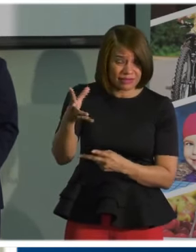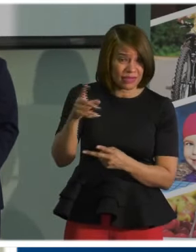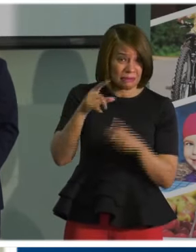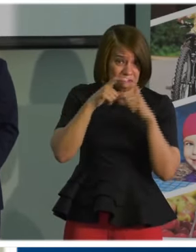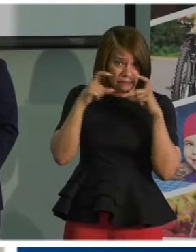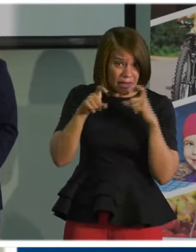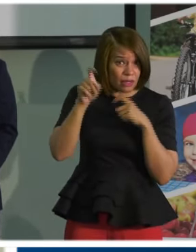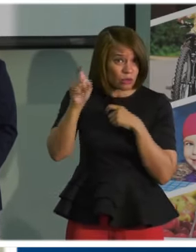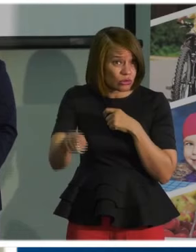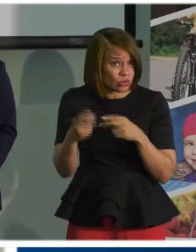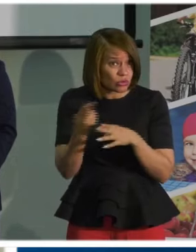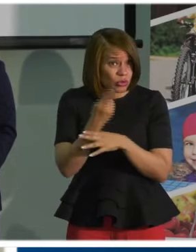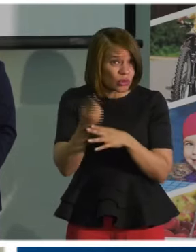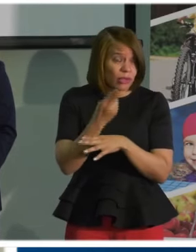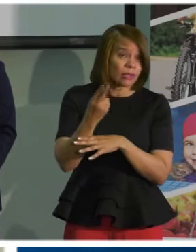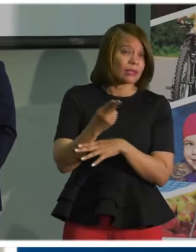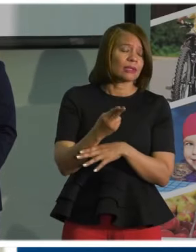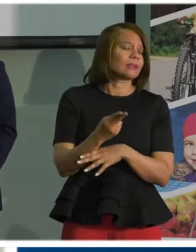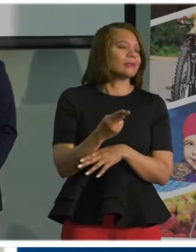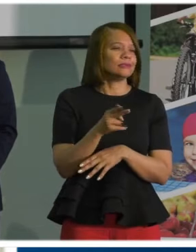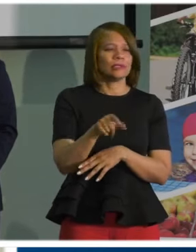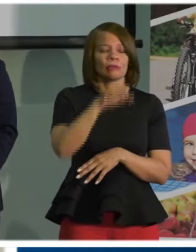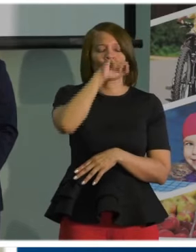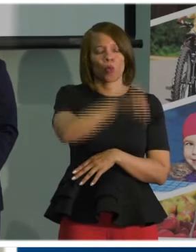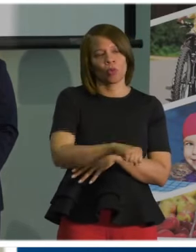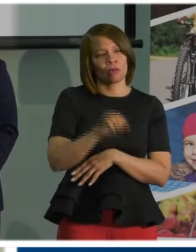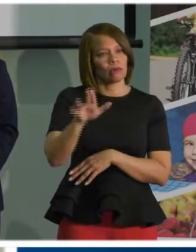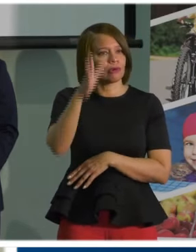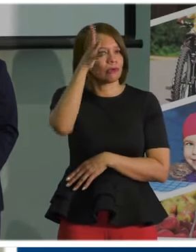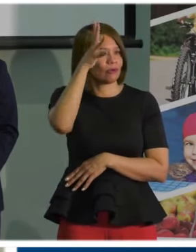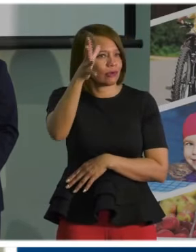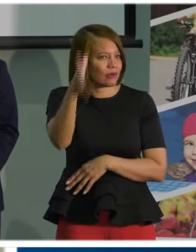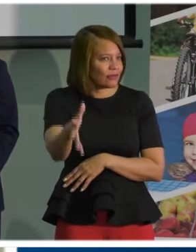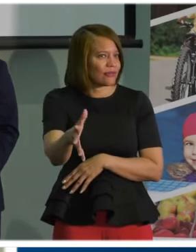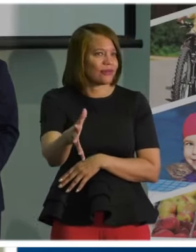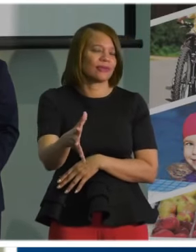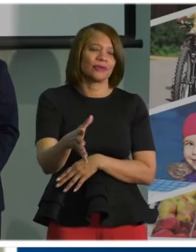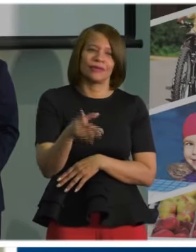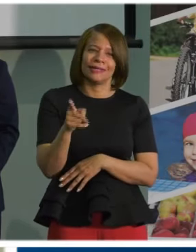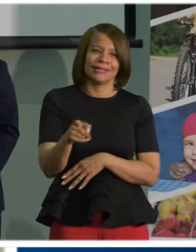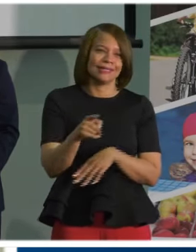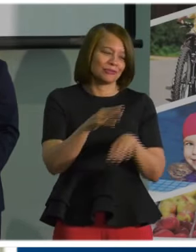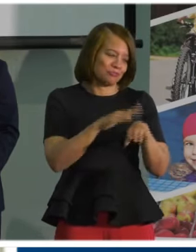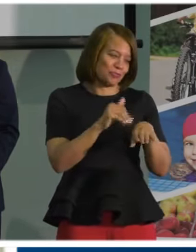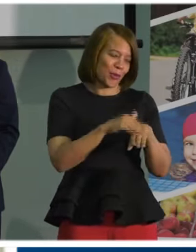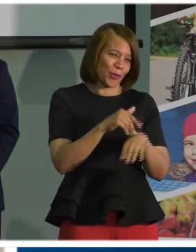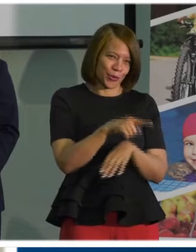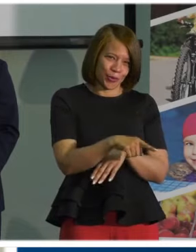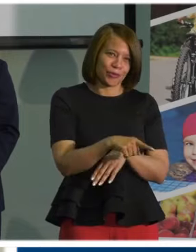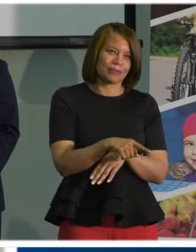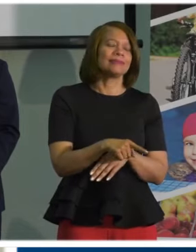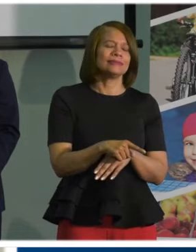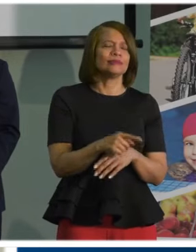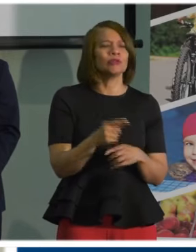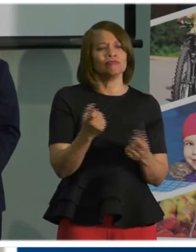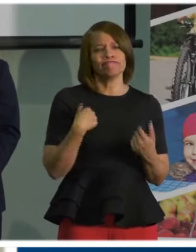one of her favorite human beings on the face of the planet and one that spoils her rotten. So I know